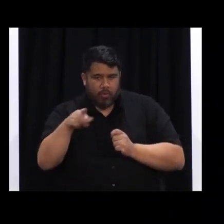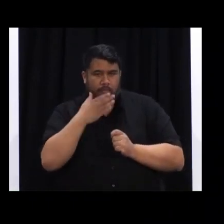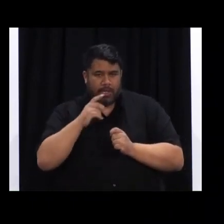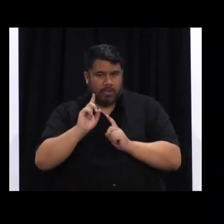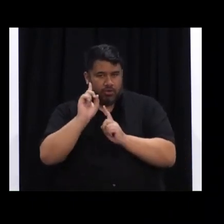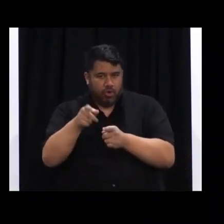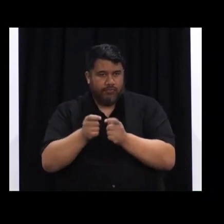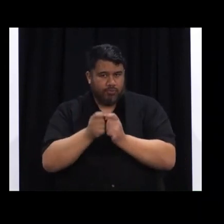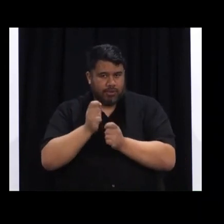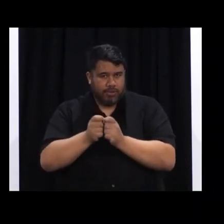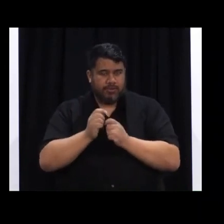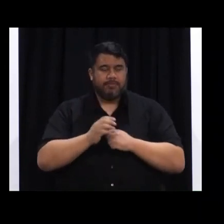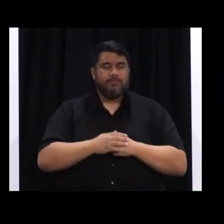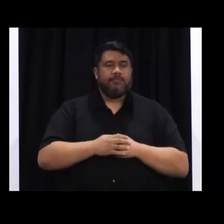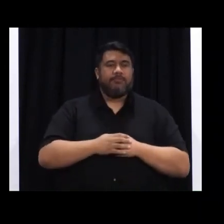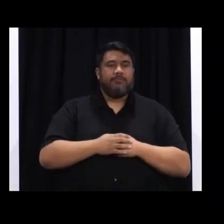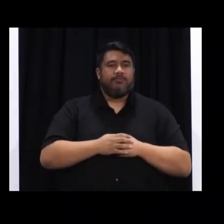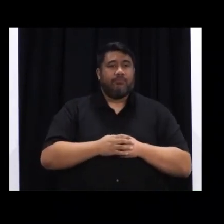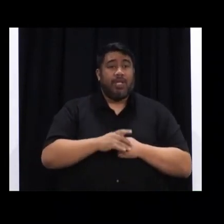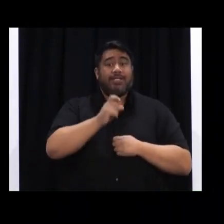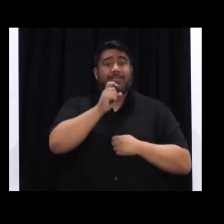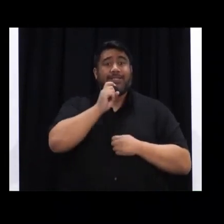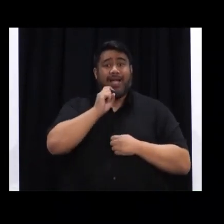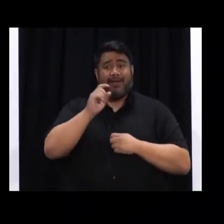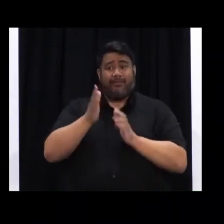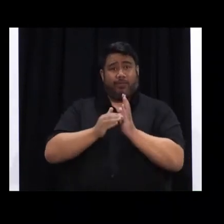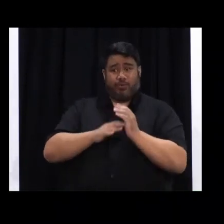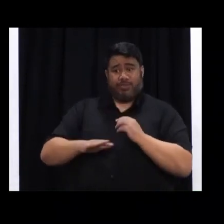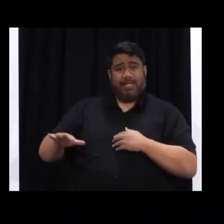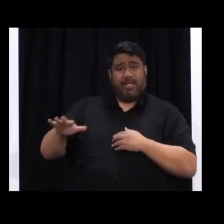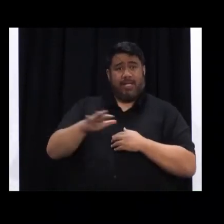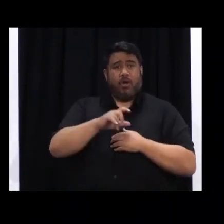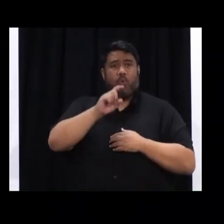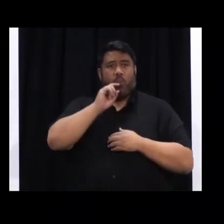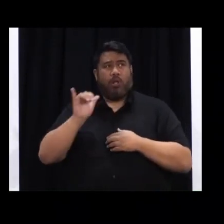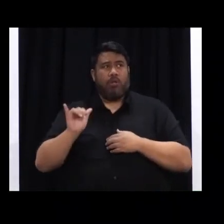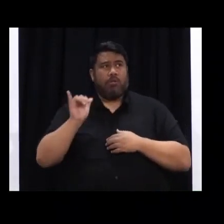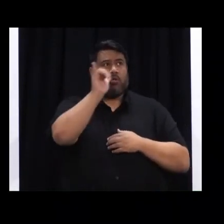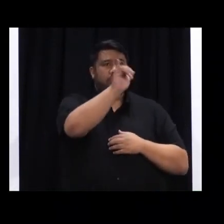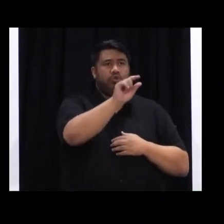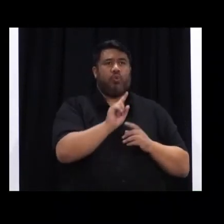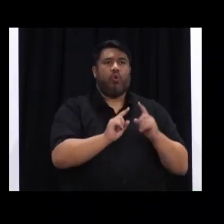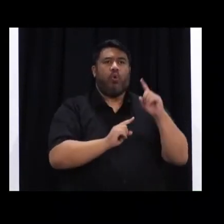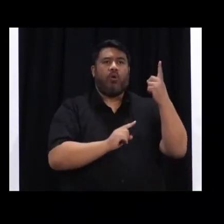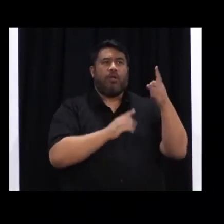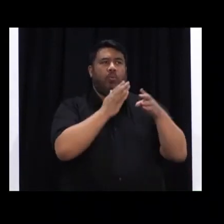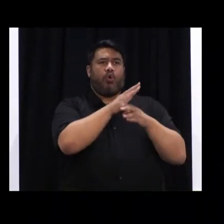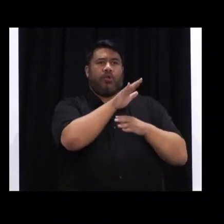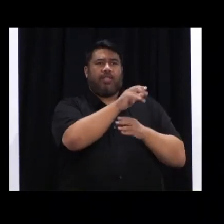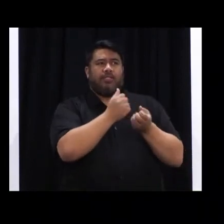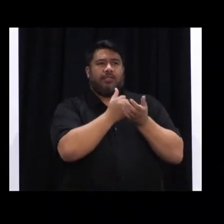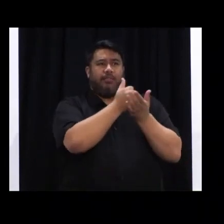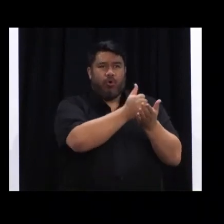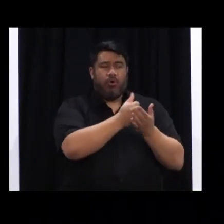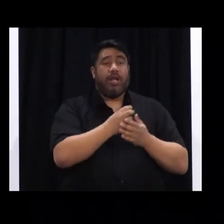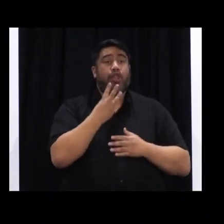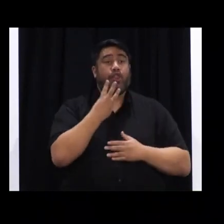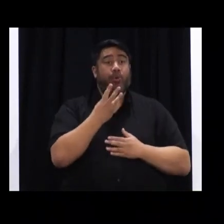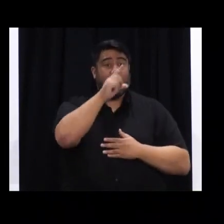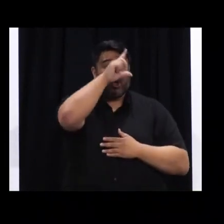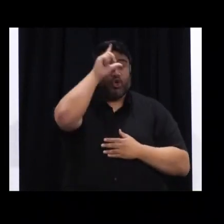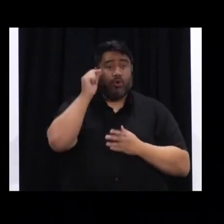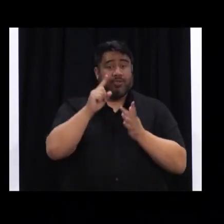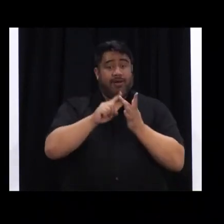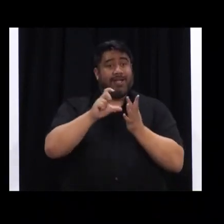Staff continue to deploy from around the country to support the Auckland DHBs, and there are three ICU nurses going in